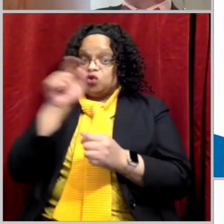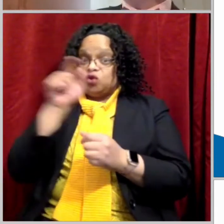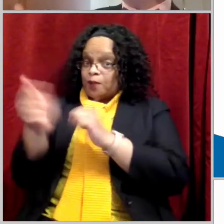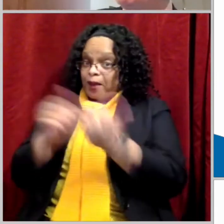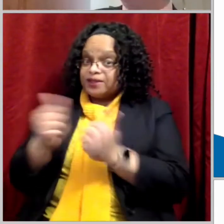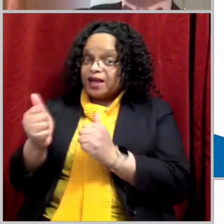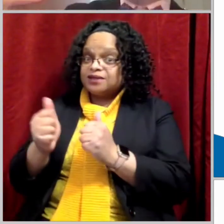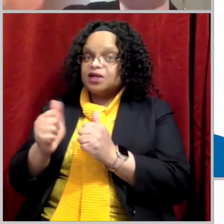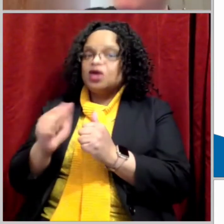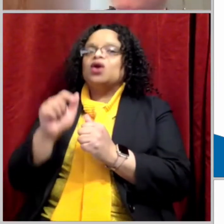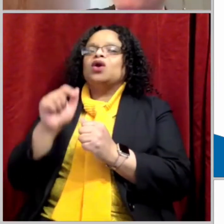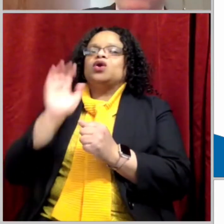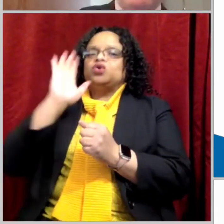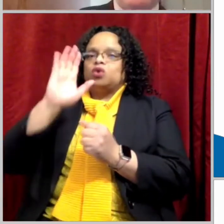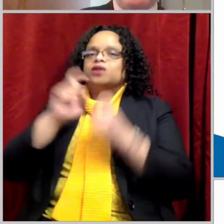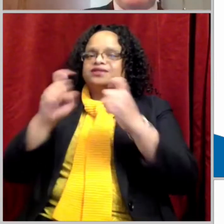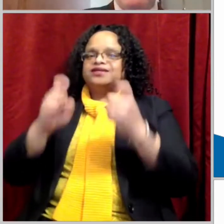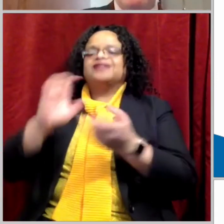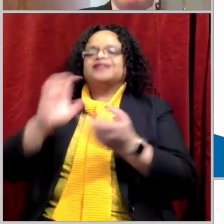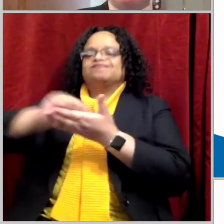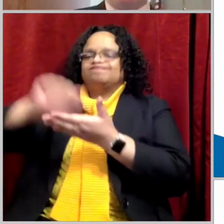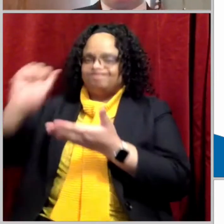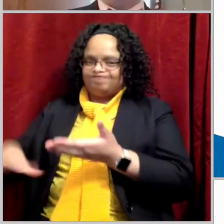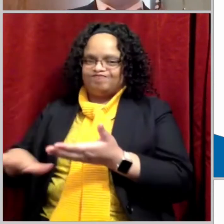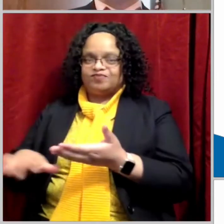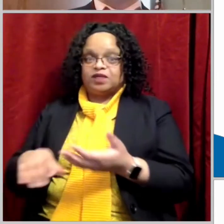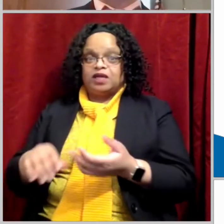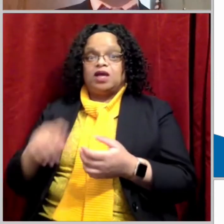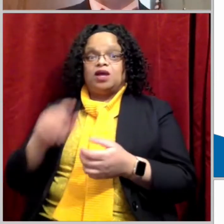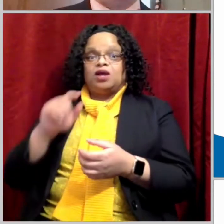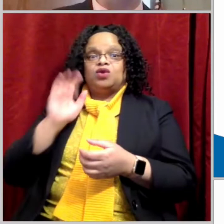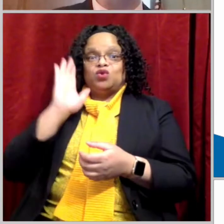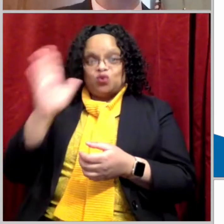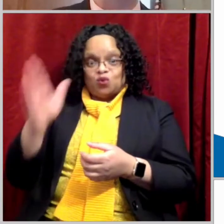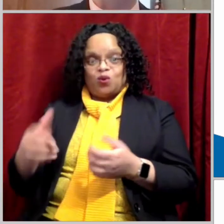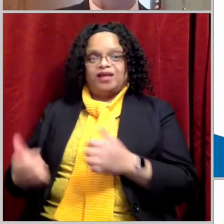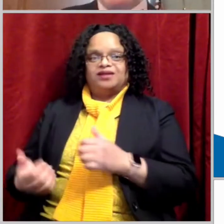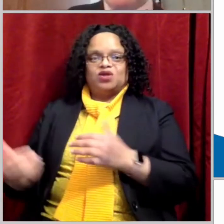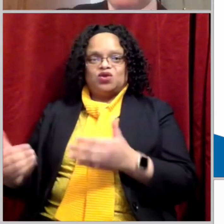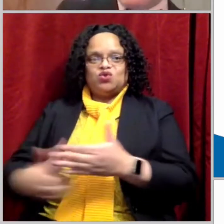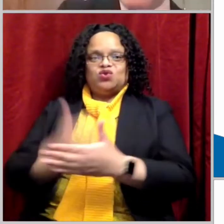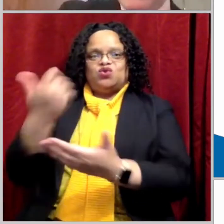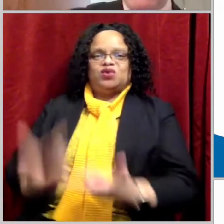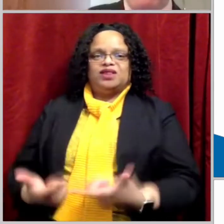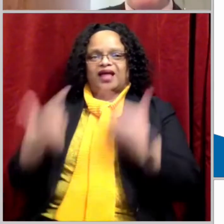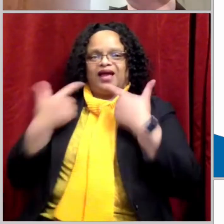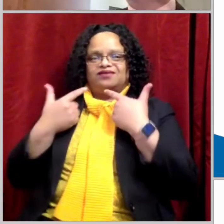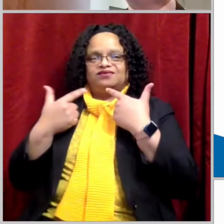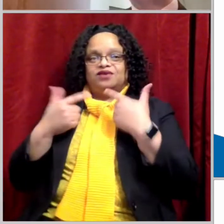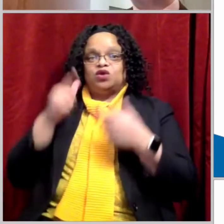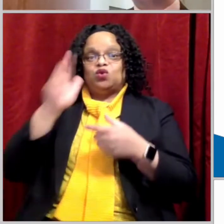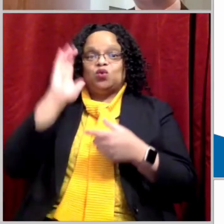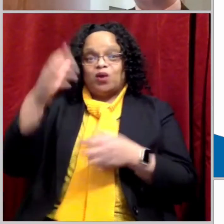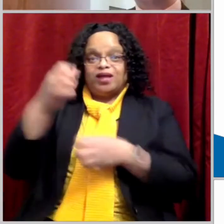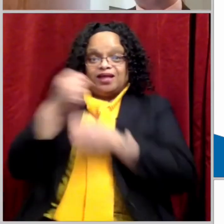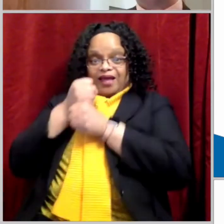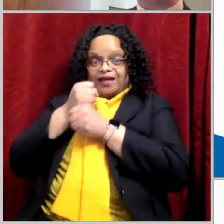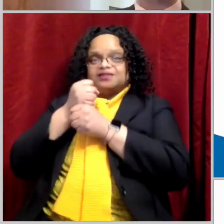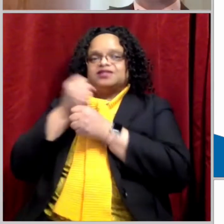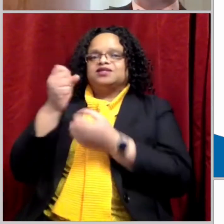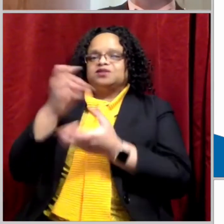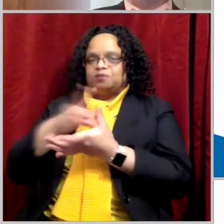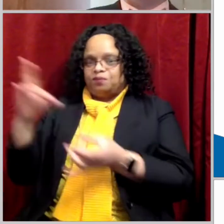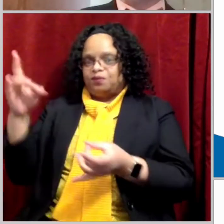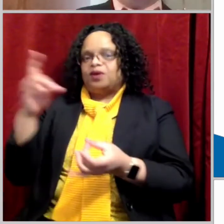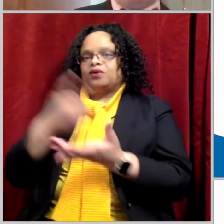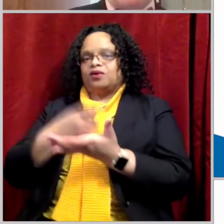when you do it because you want to please the Father, because you believe in the Father, and